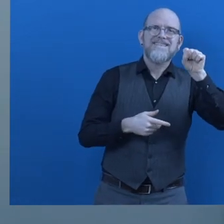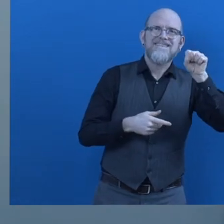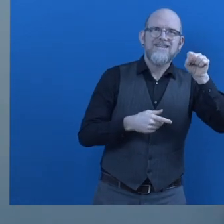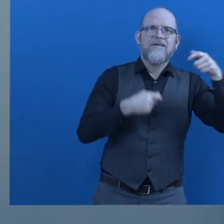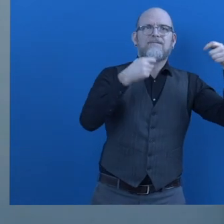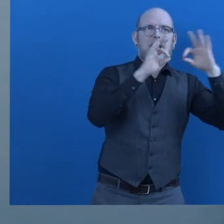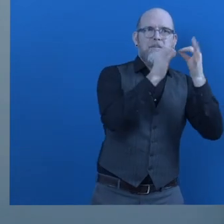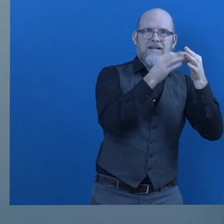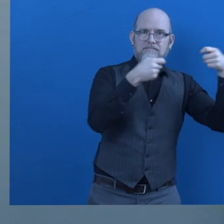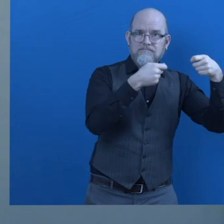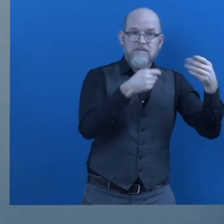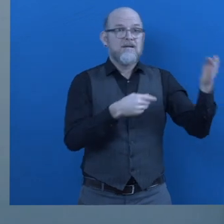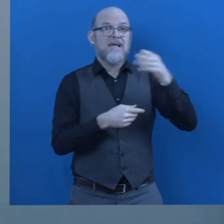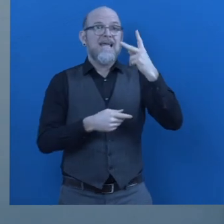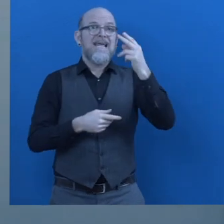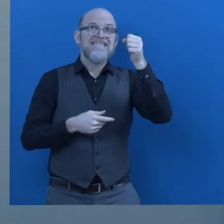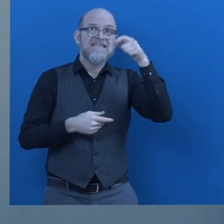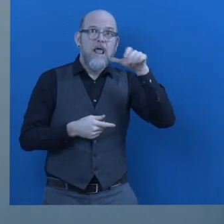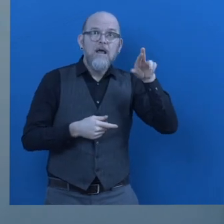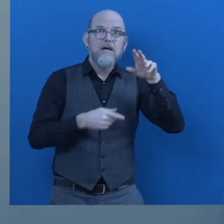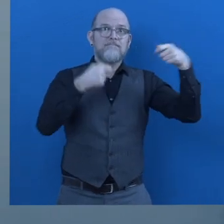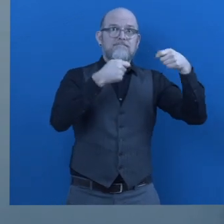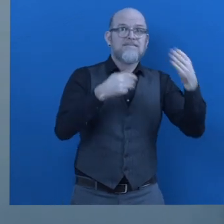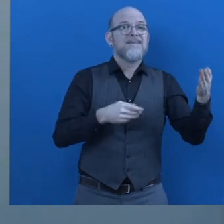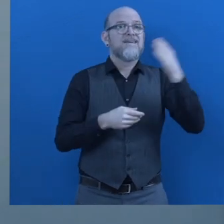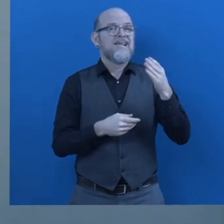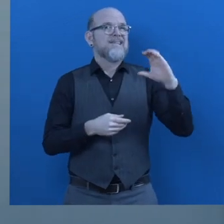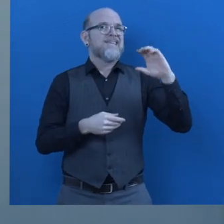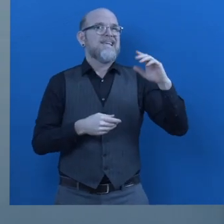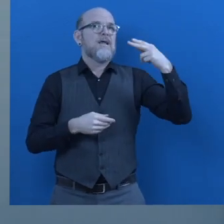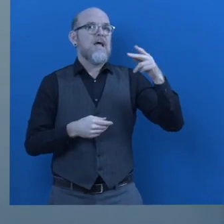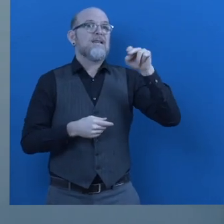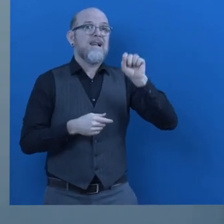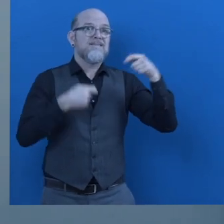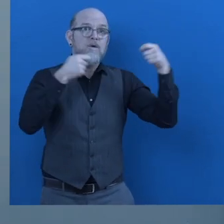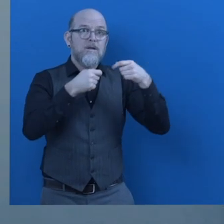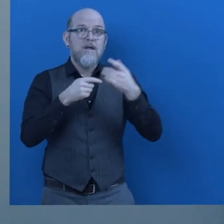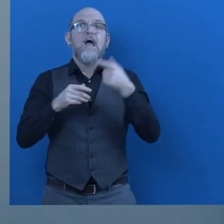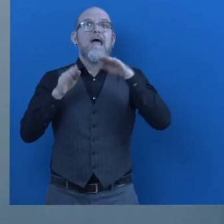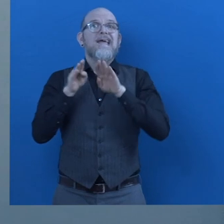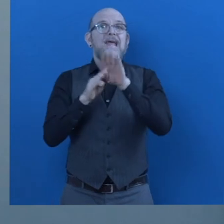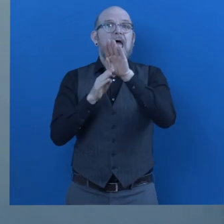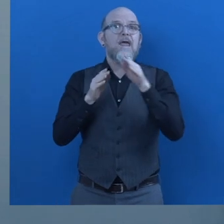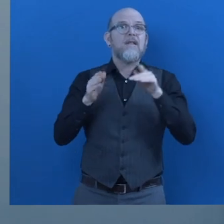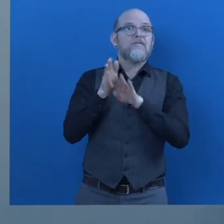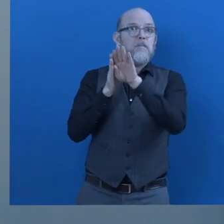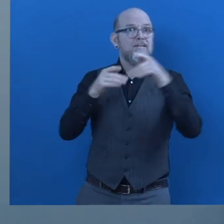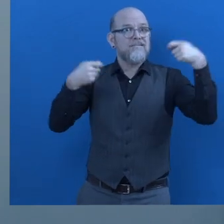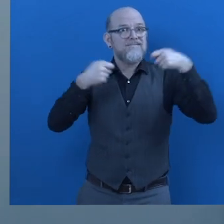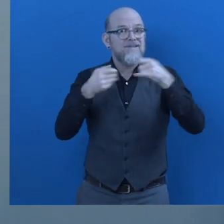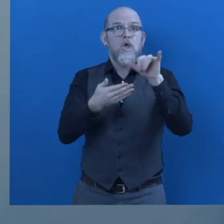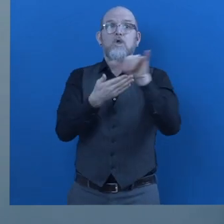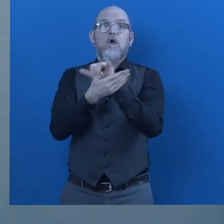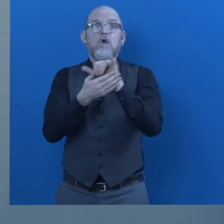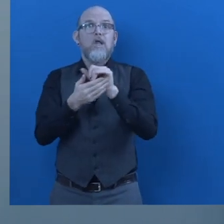Foundation, Craig H. Nielsen Foundation, Institute for Career Development, New York State Education Department,